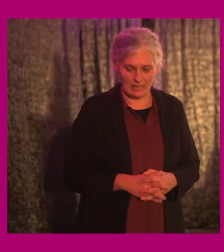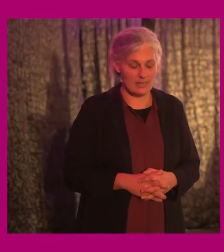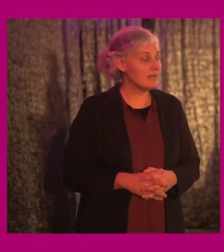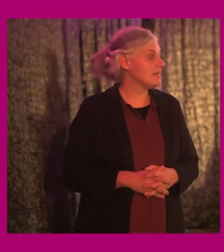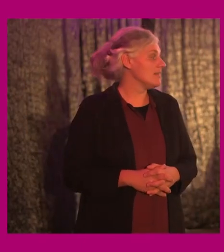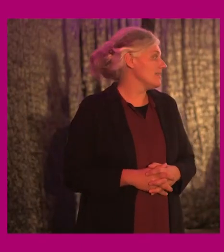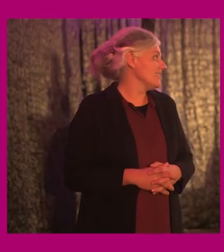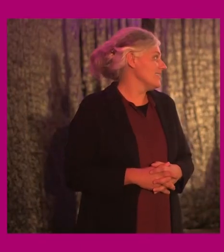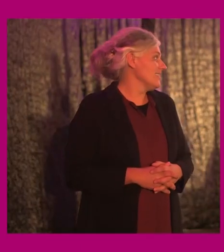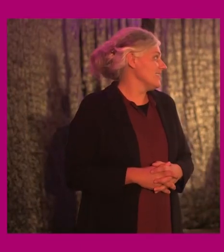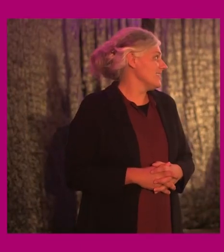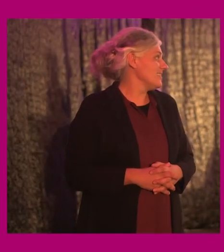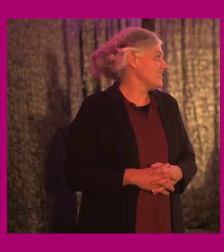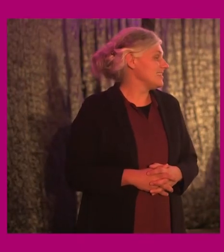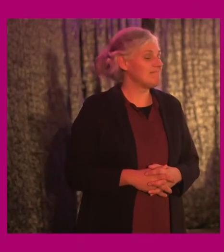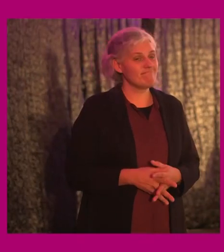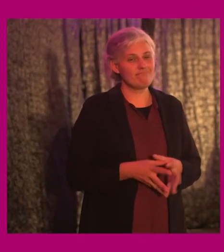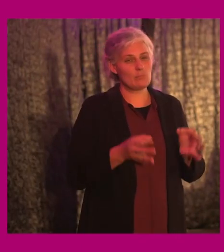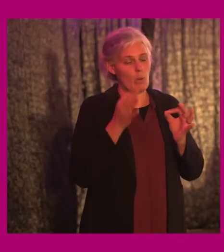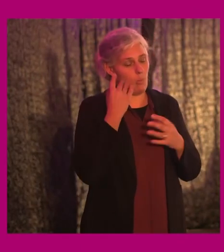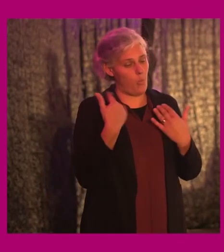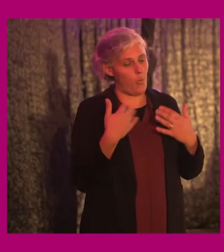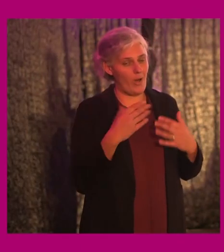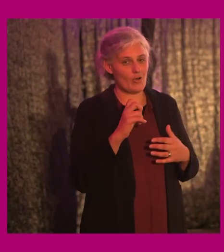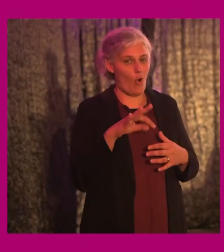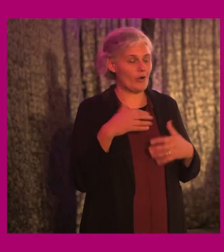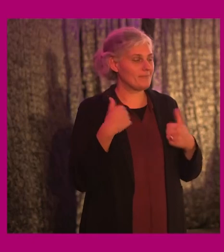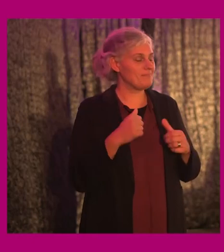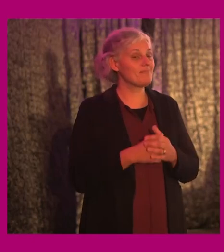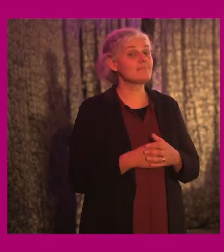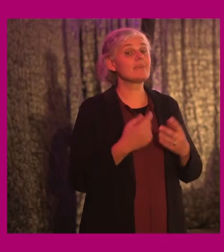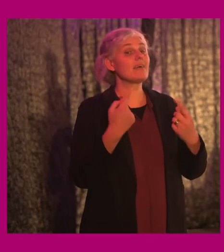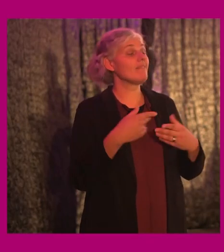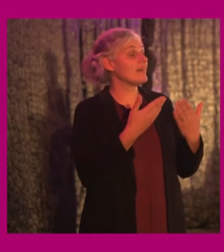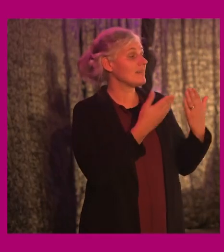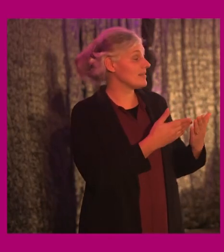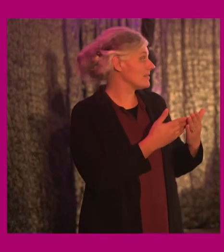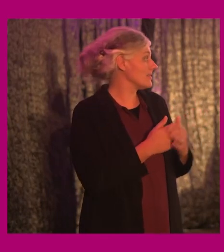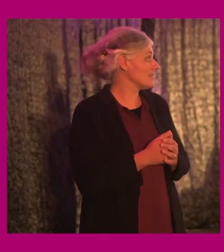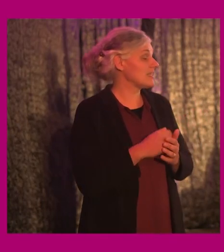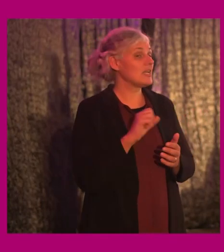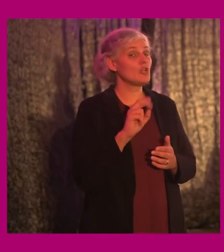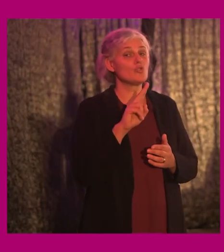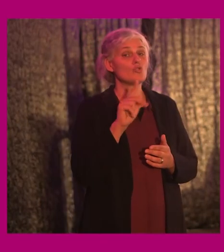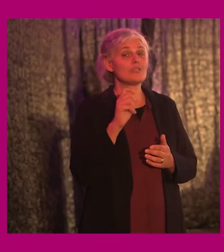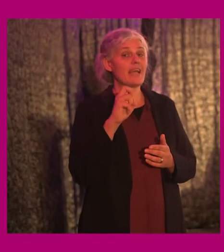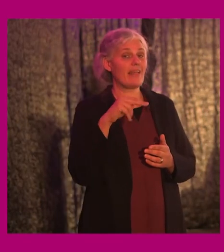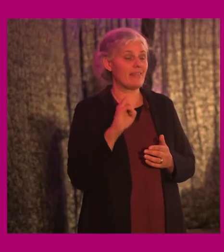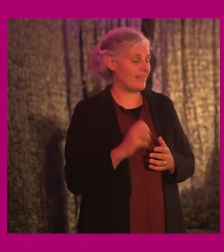Super, what a fantastic program. Great to see it rolled out in Cork as well. then finally then last but not least to hand over to Susanna. Thank you.